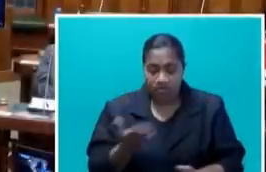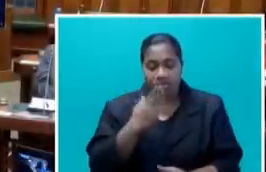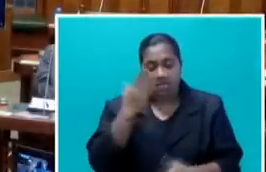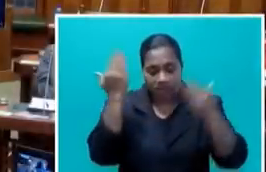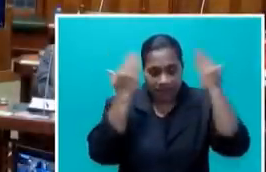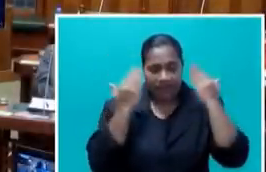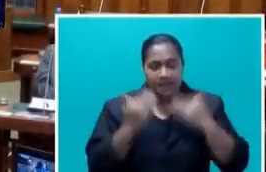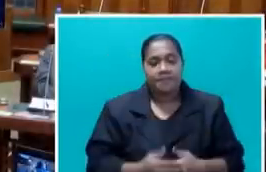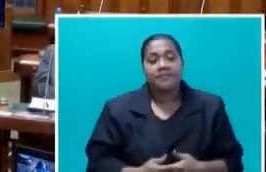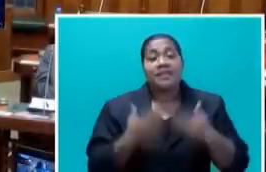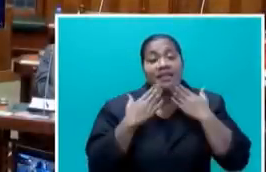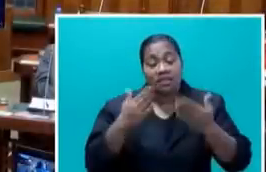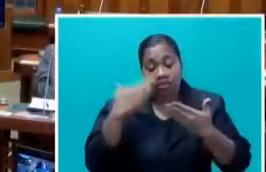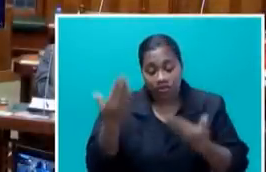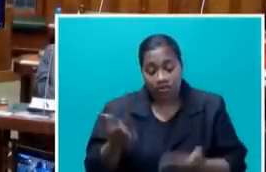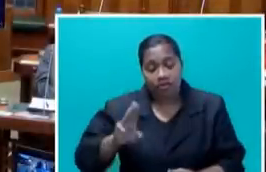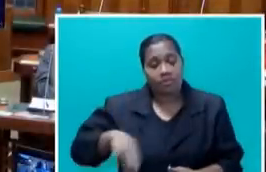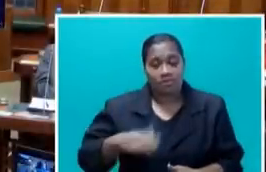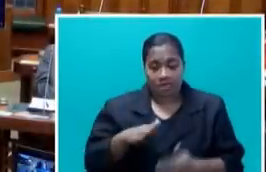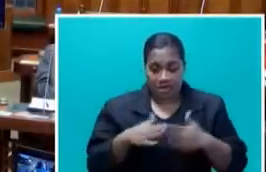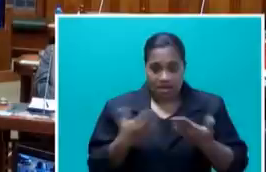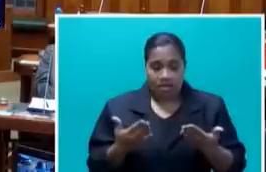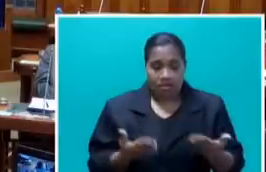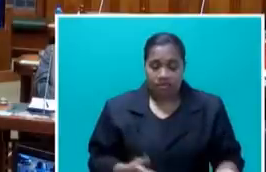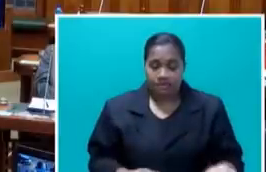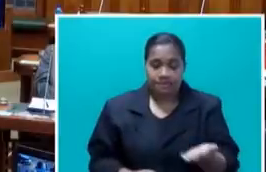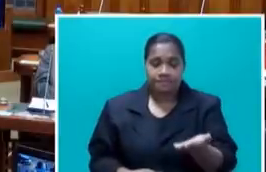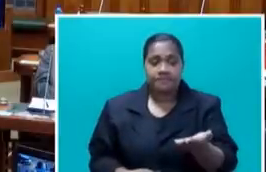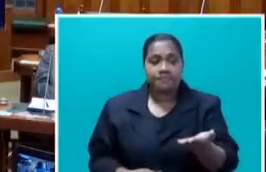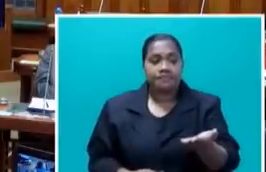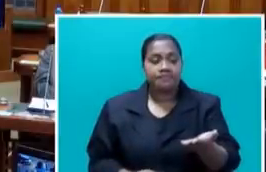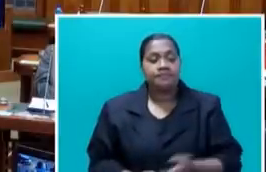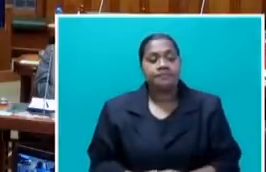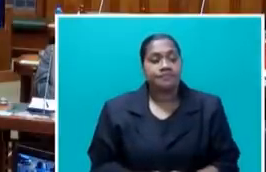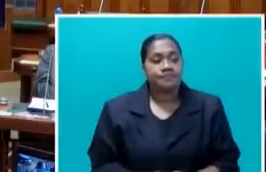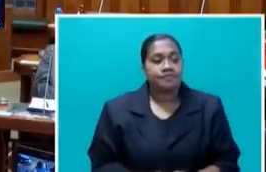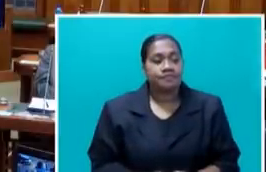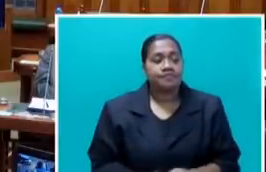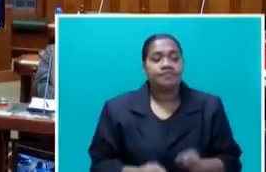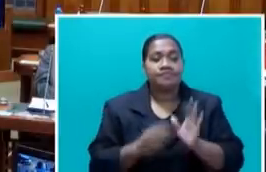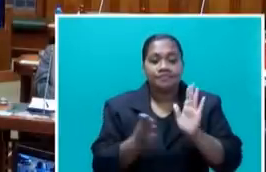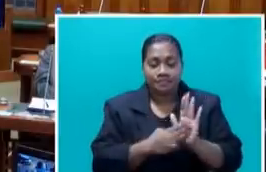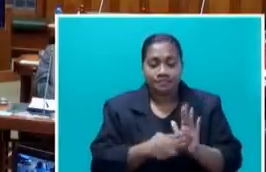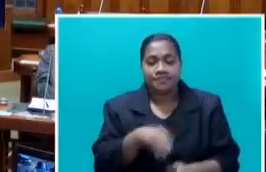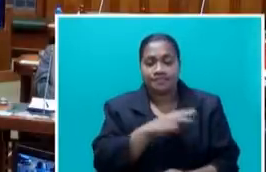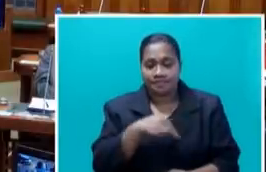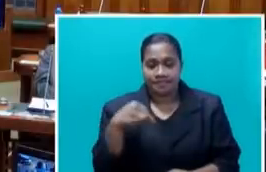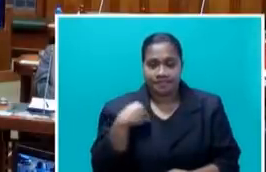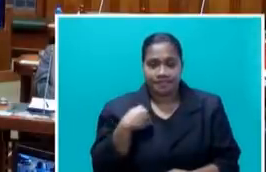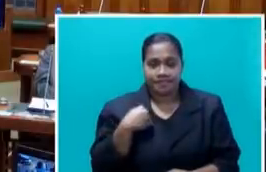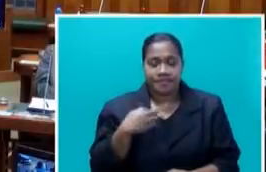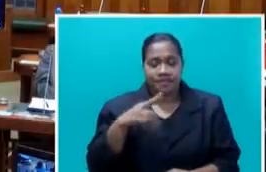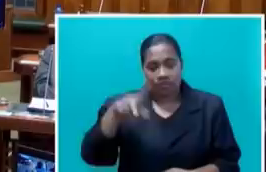I thank the Honourable Member, I give the floor to the Honourable Prime Minister and Minister for Itaoki Affairs,